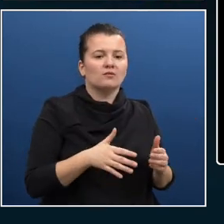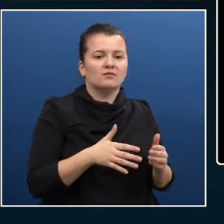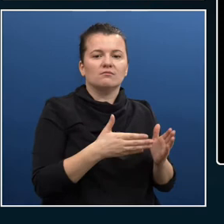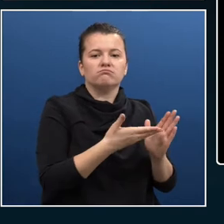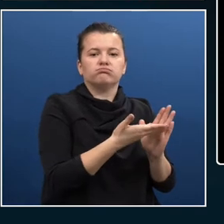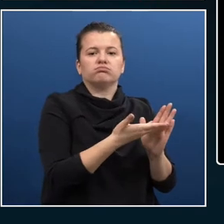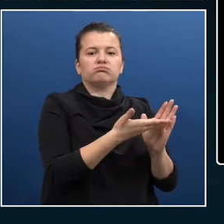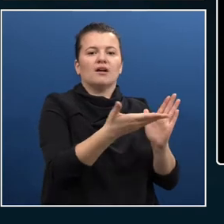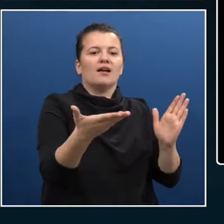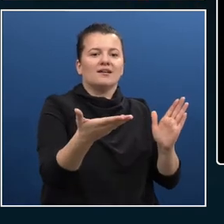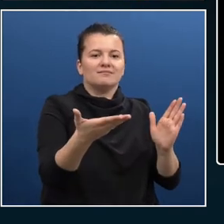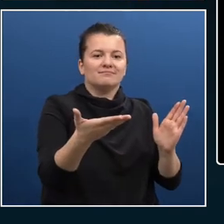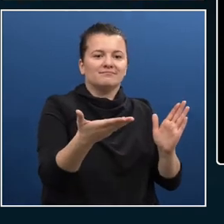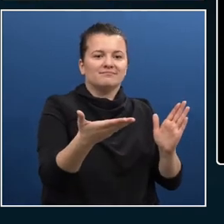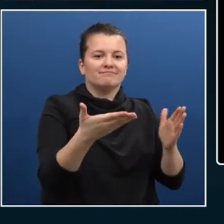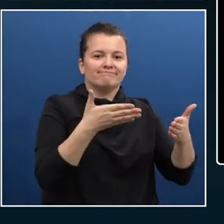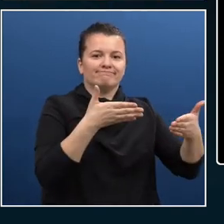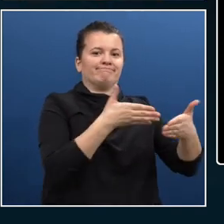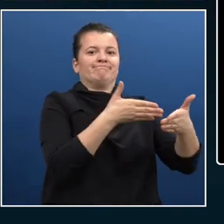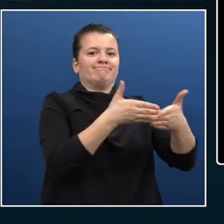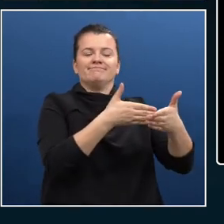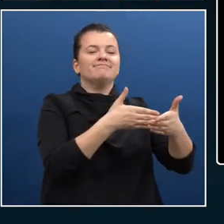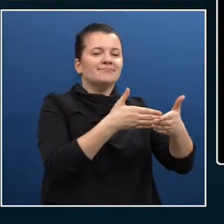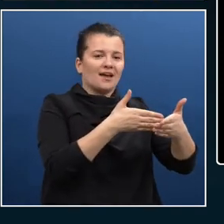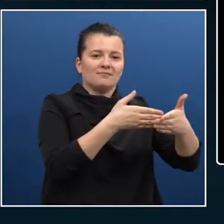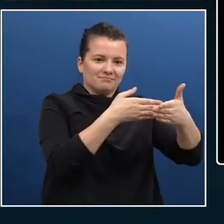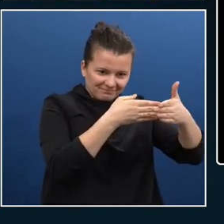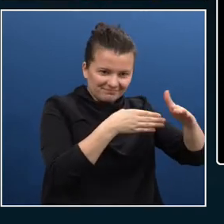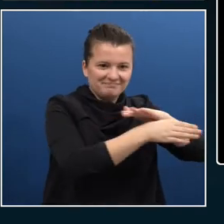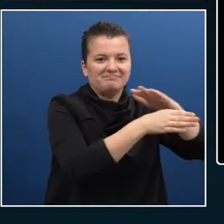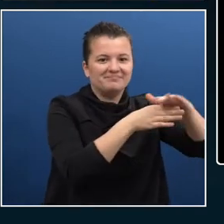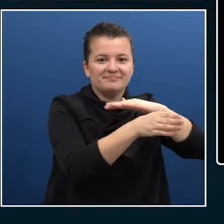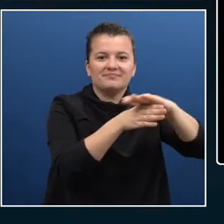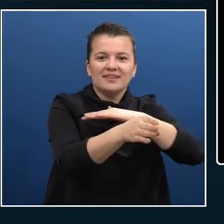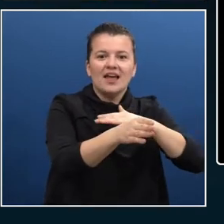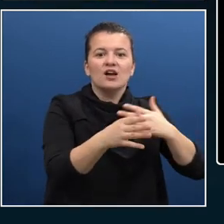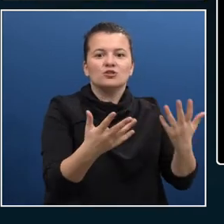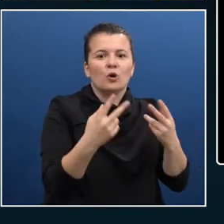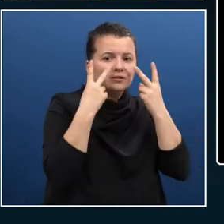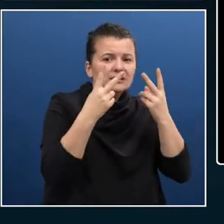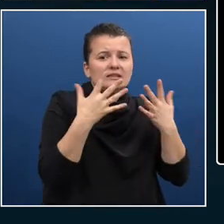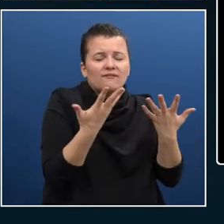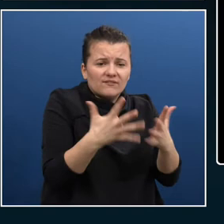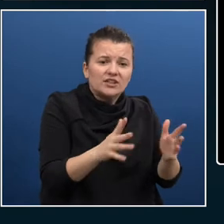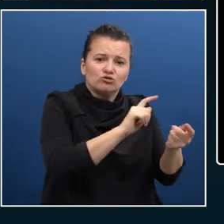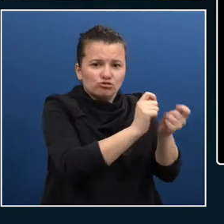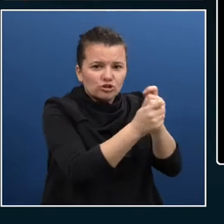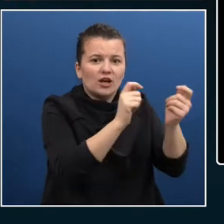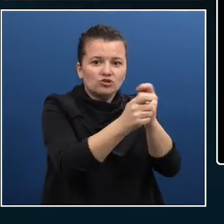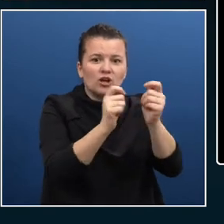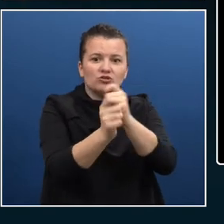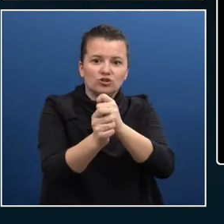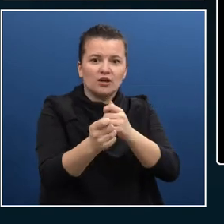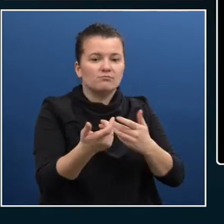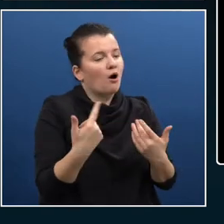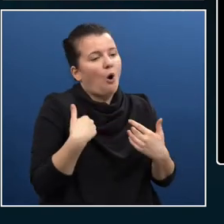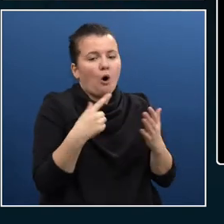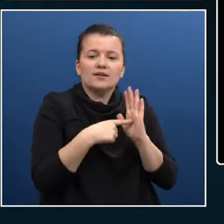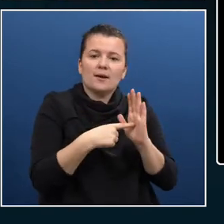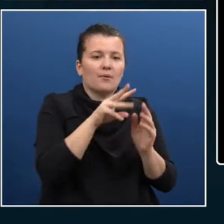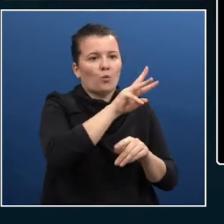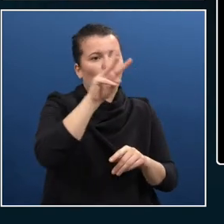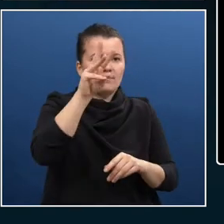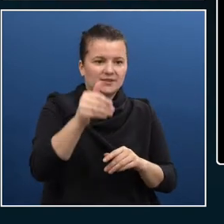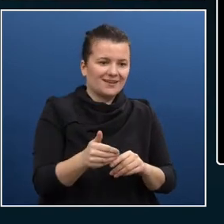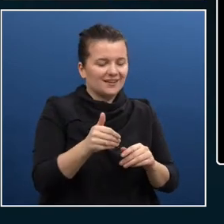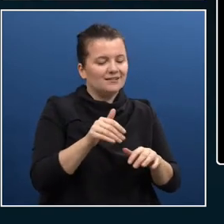remember GDPR and everything has a pop-up and a password and everything and, you know, trying to just browse the website, it's impossible. The